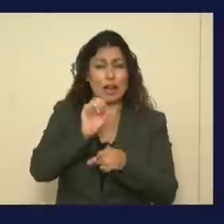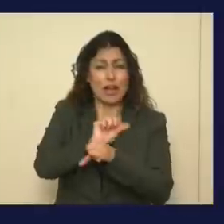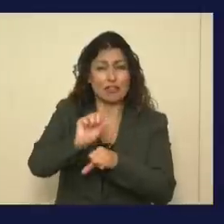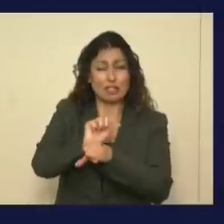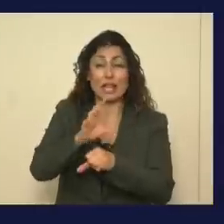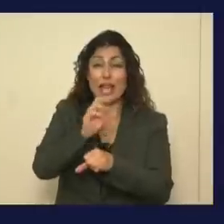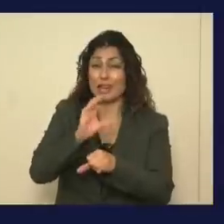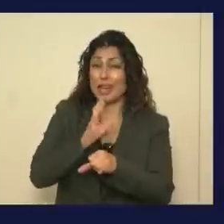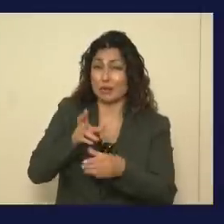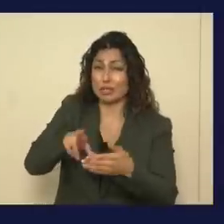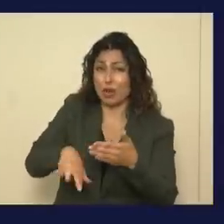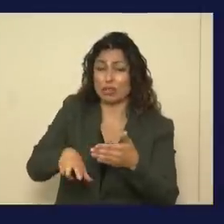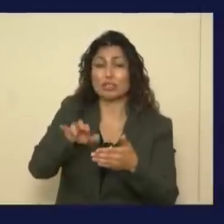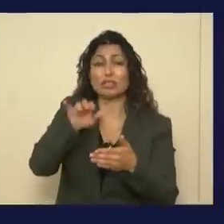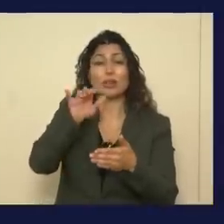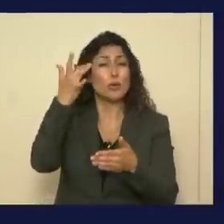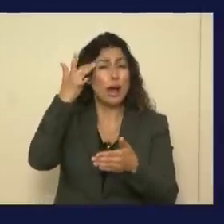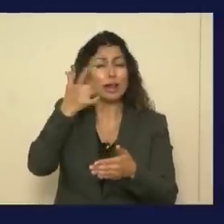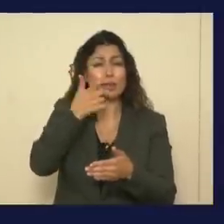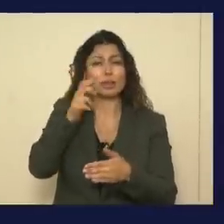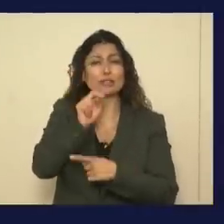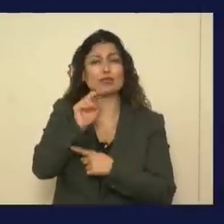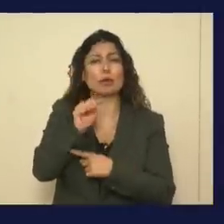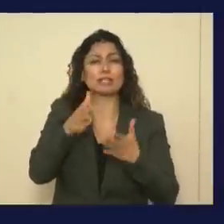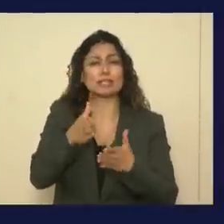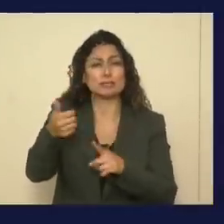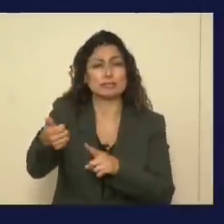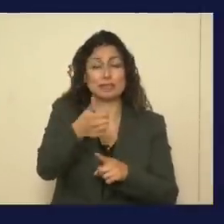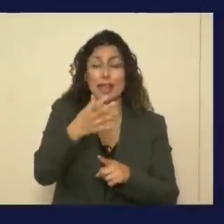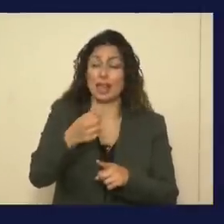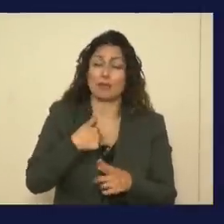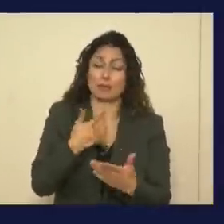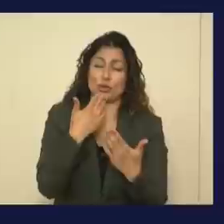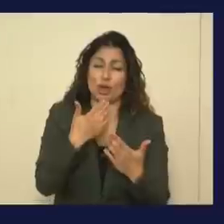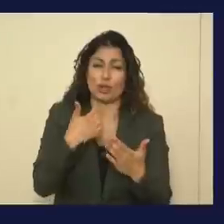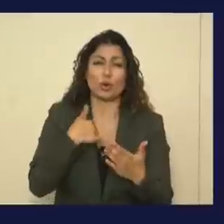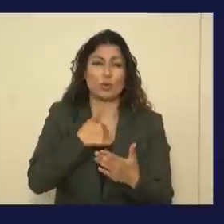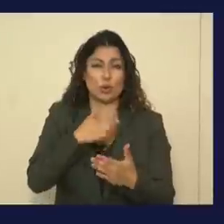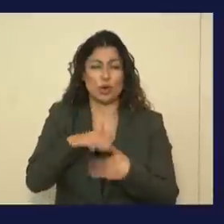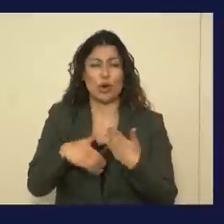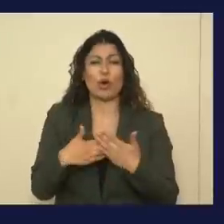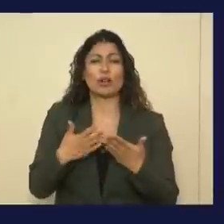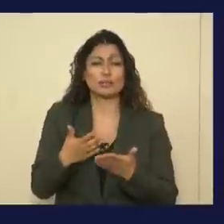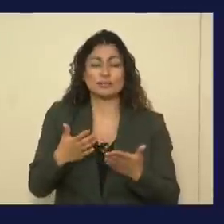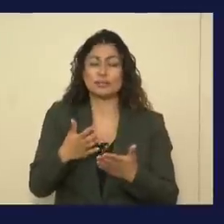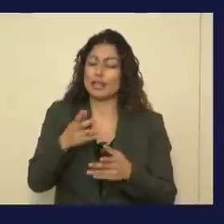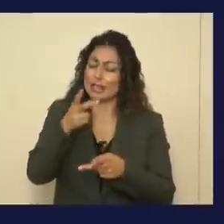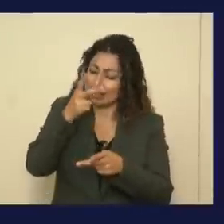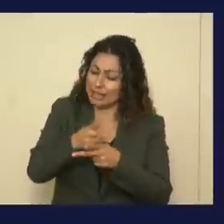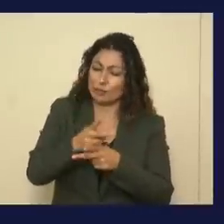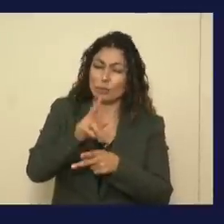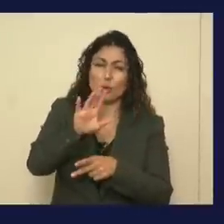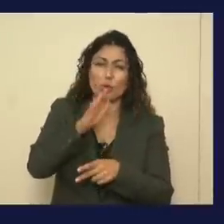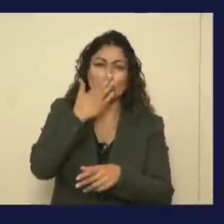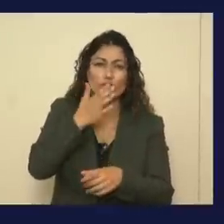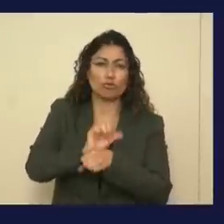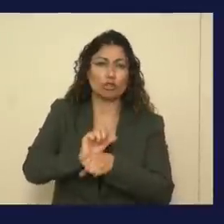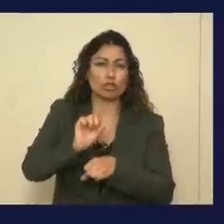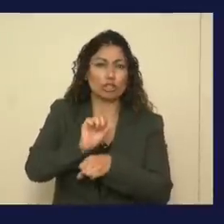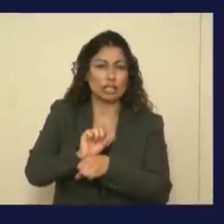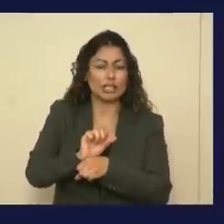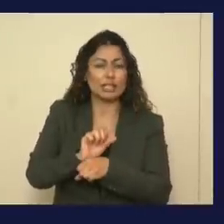results. That has a lot to do with New Mexicans, and I am grateful we all are. Let's keep doing it, and